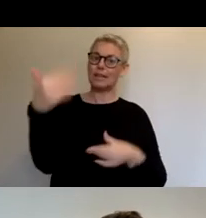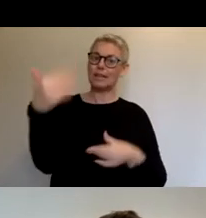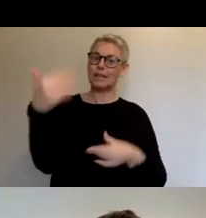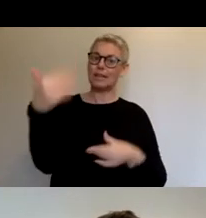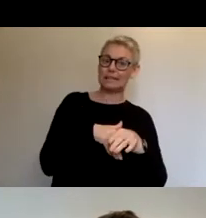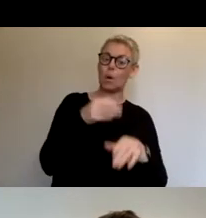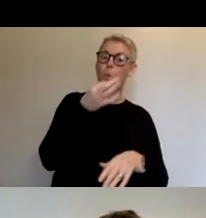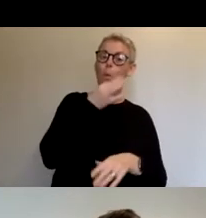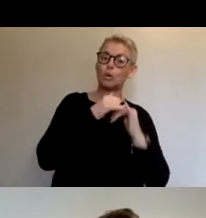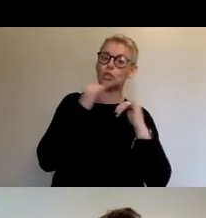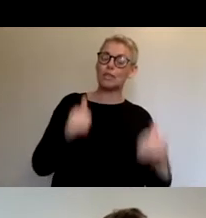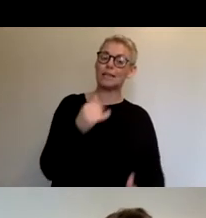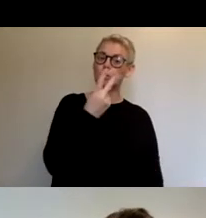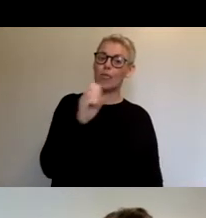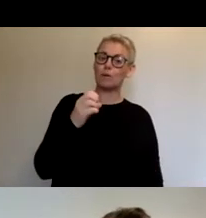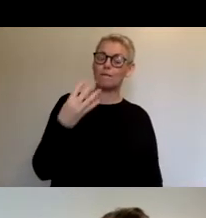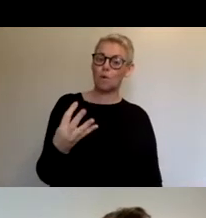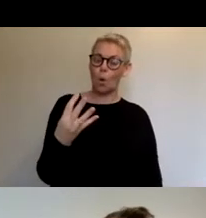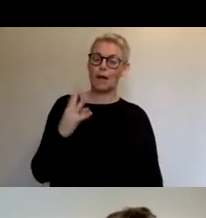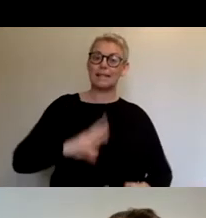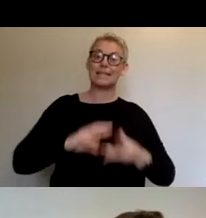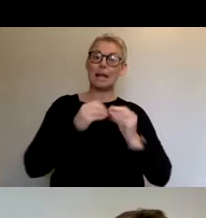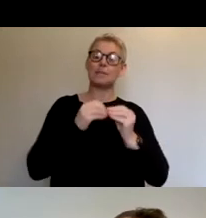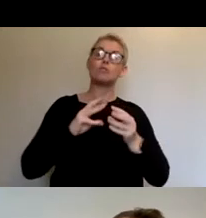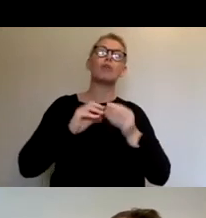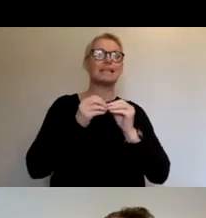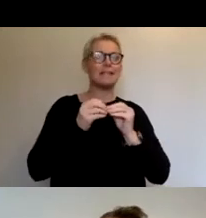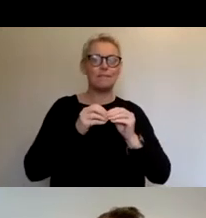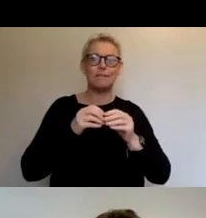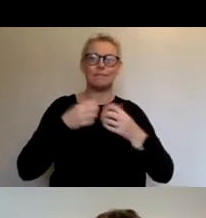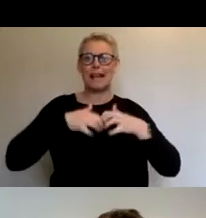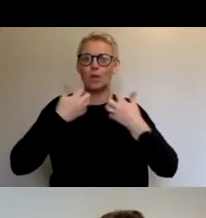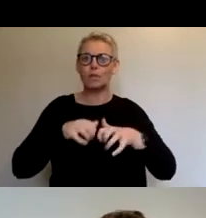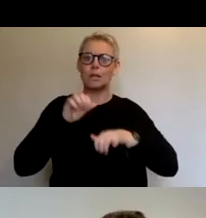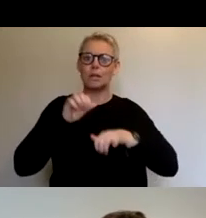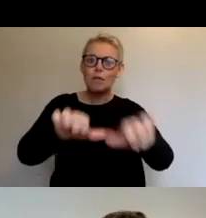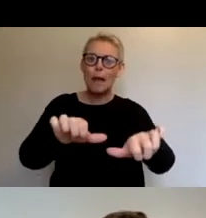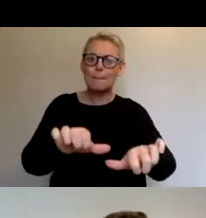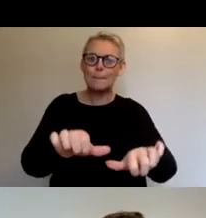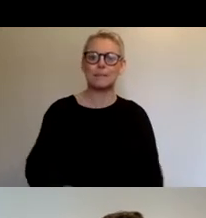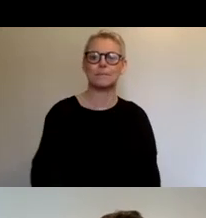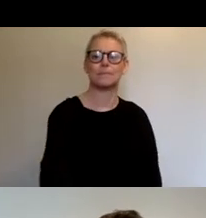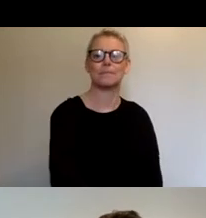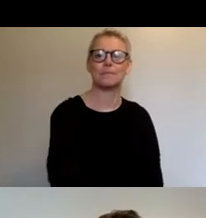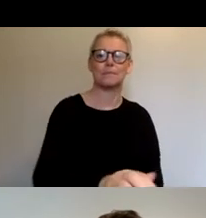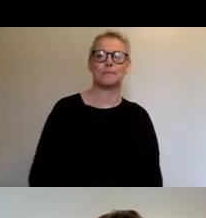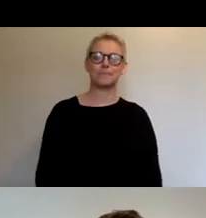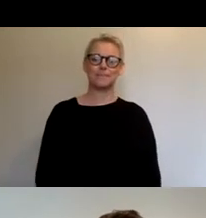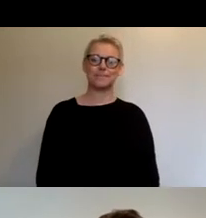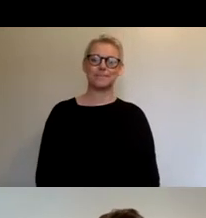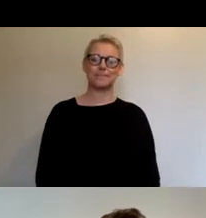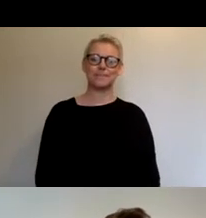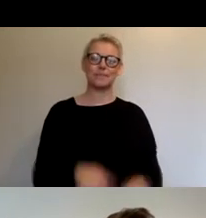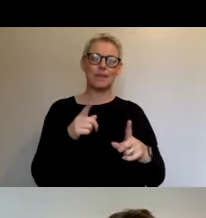establishing its creative technology programmes, including Pervasive Media Studio and Playable City. Catherine Dukes is the